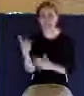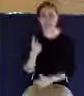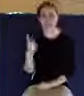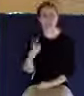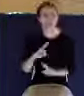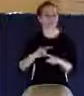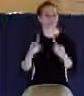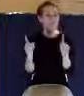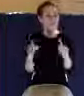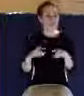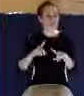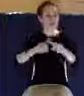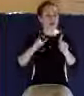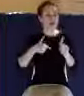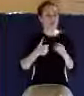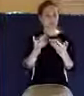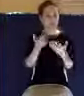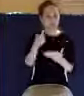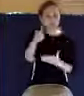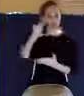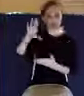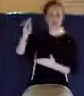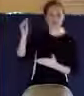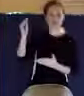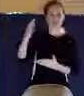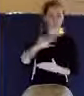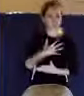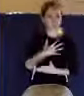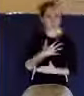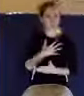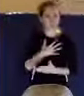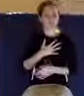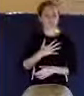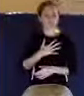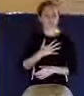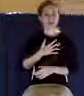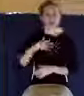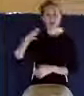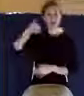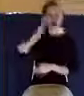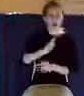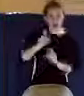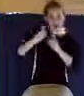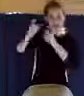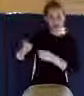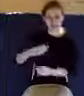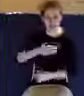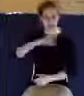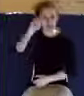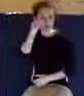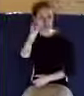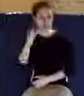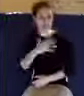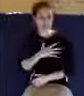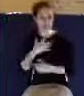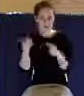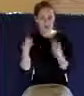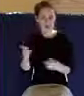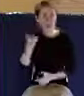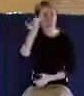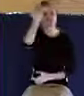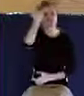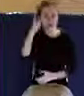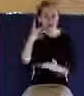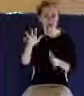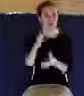But I'm grateful for the grace of God in his life that he knew that he was a Christian. He knew that he was saved.